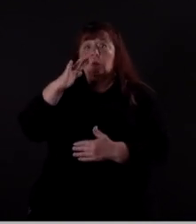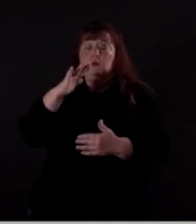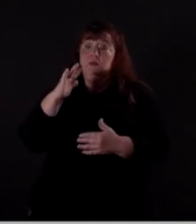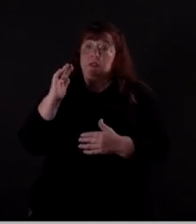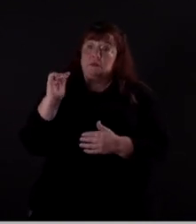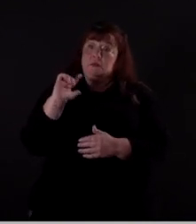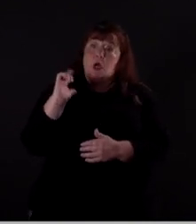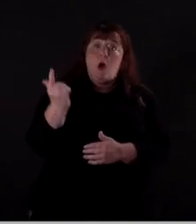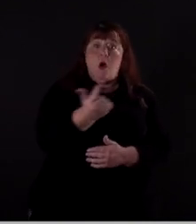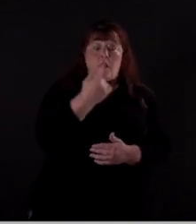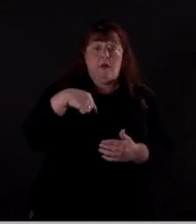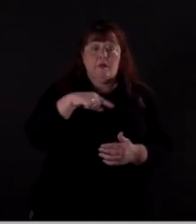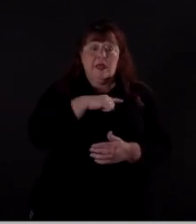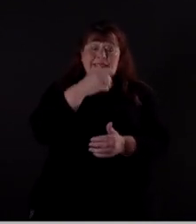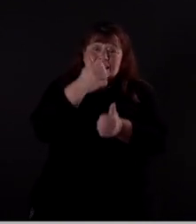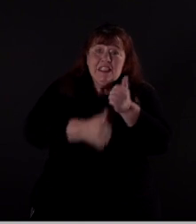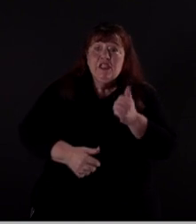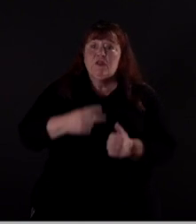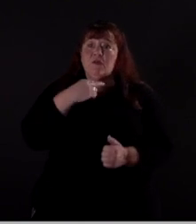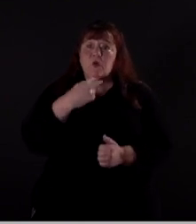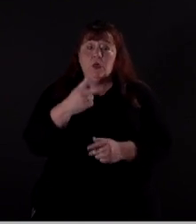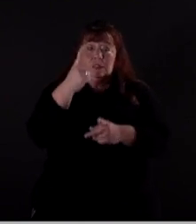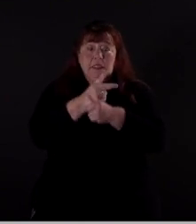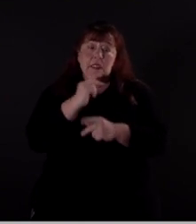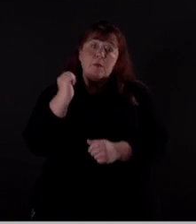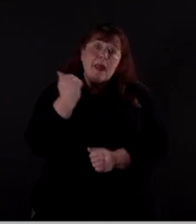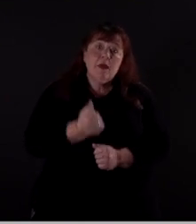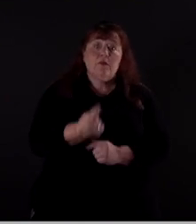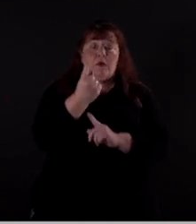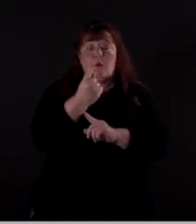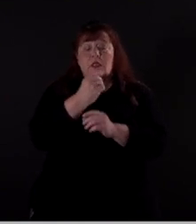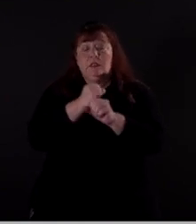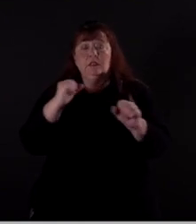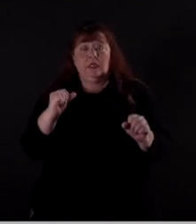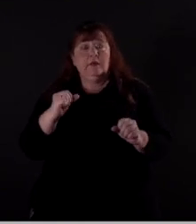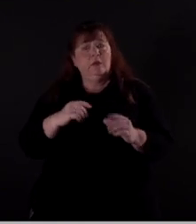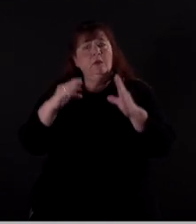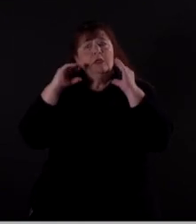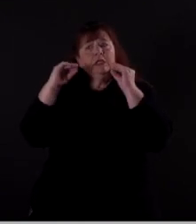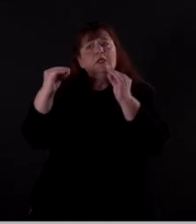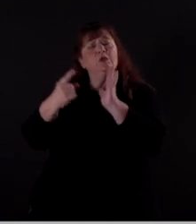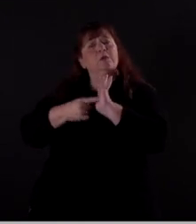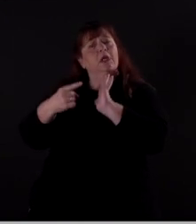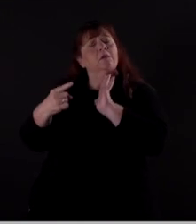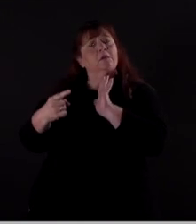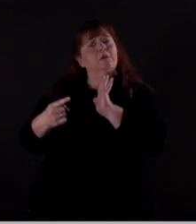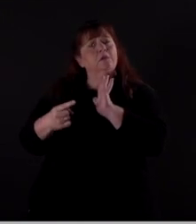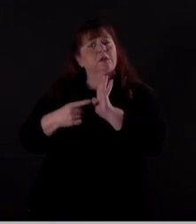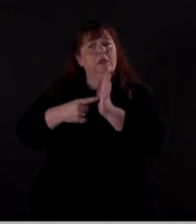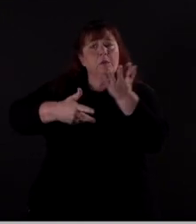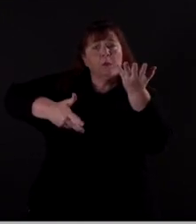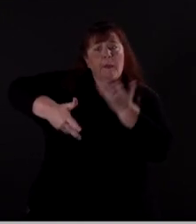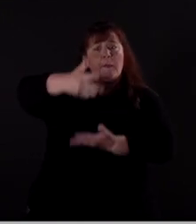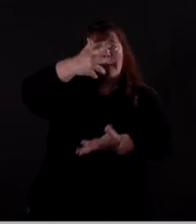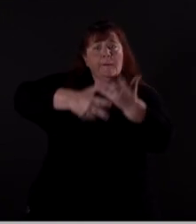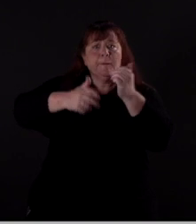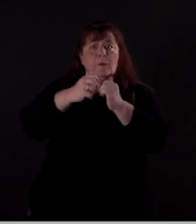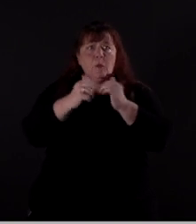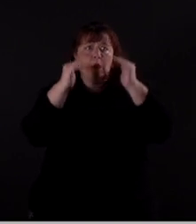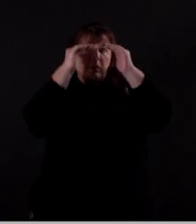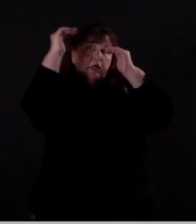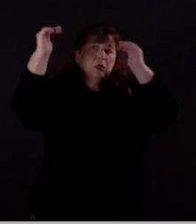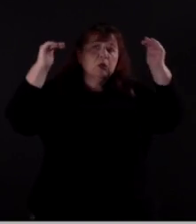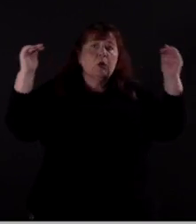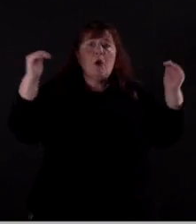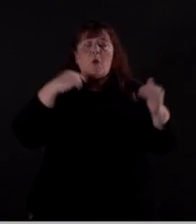all of us and it takes every voice to keep all these kids safe. We teach them that, you know, interacting with an adult or telling